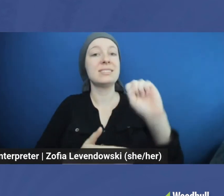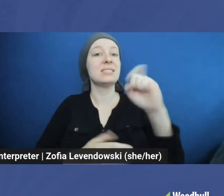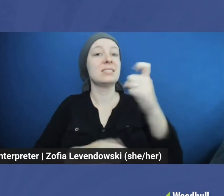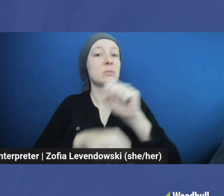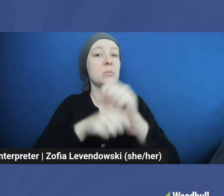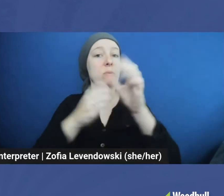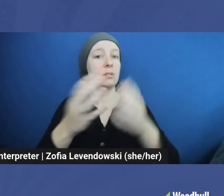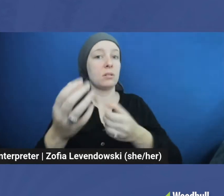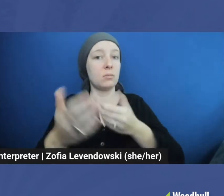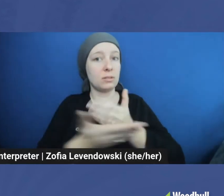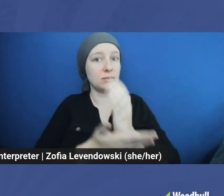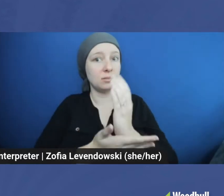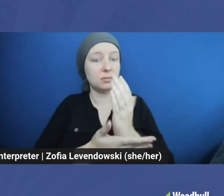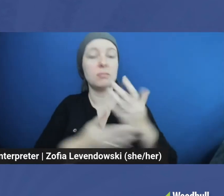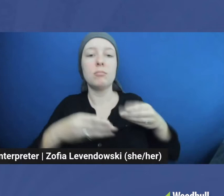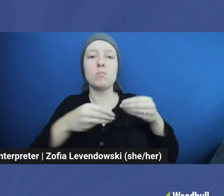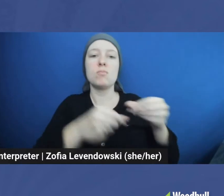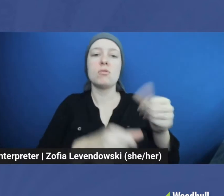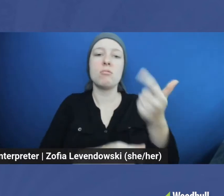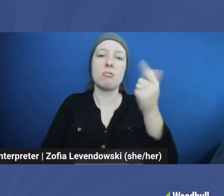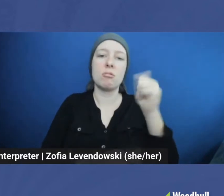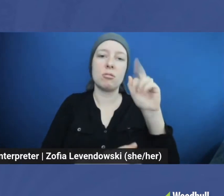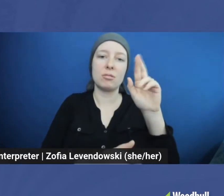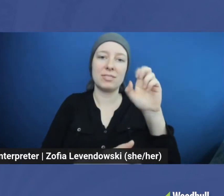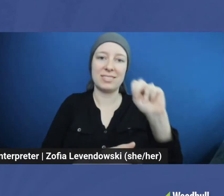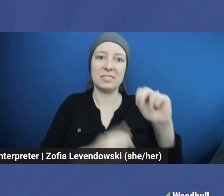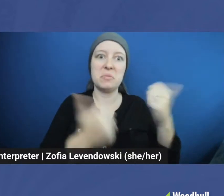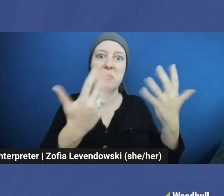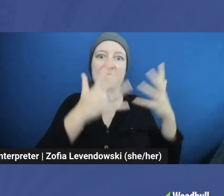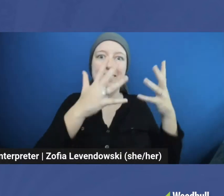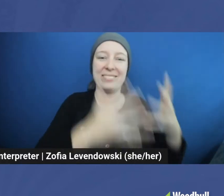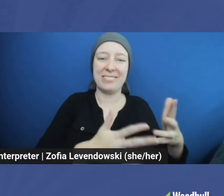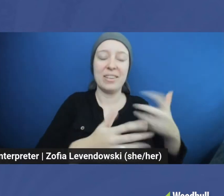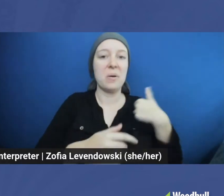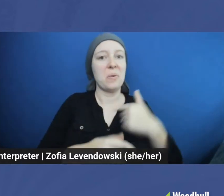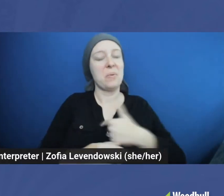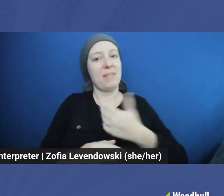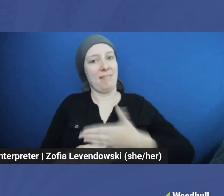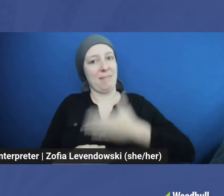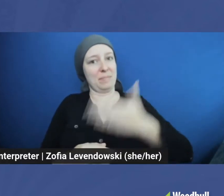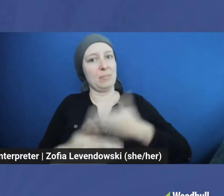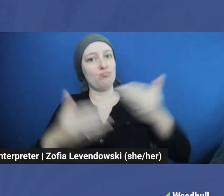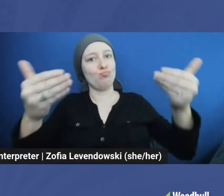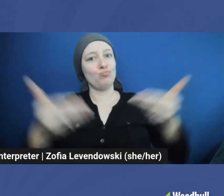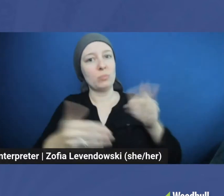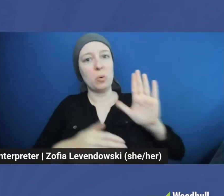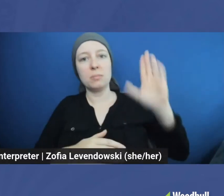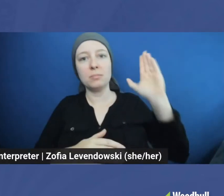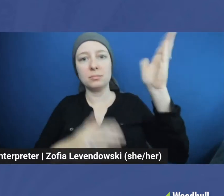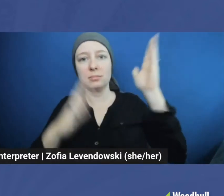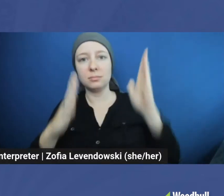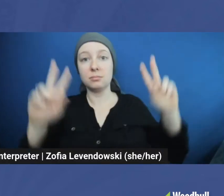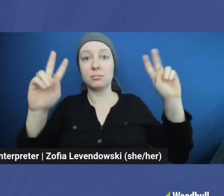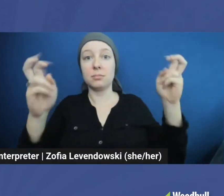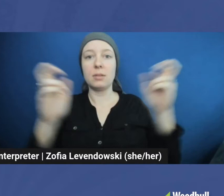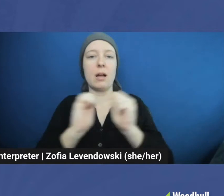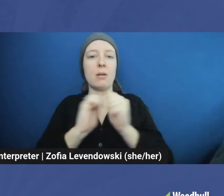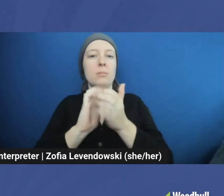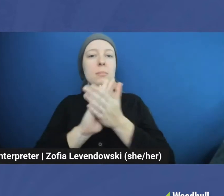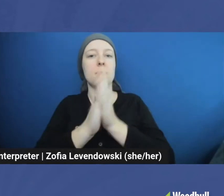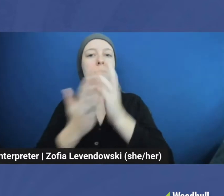fill the rest of the time. We're so glad to now introduce her presentation, How to Become a Resource Magpie,